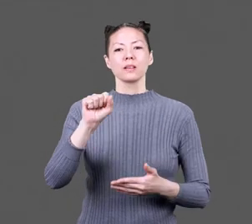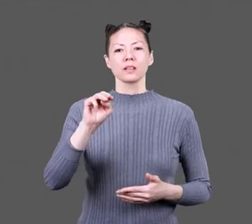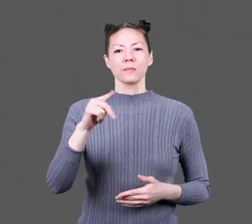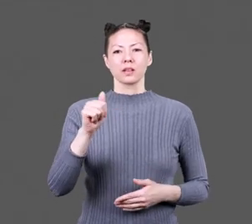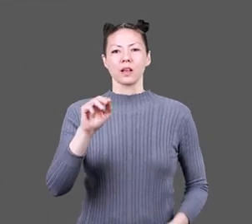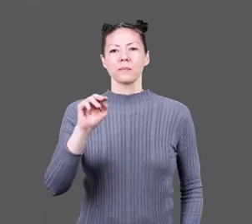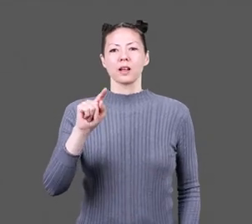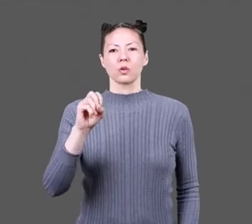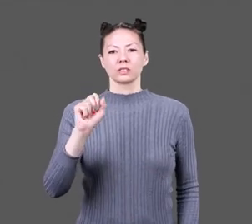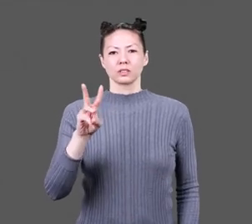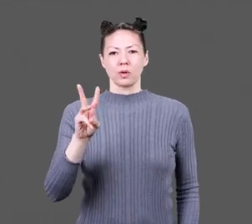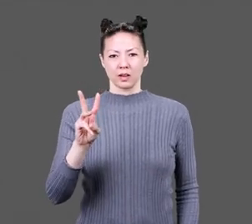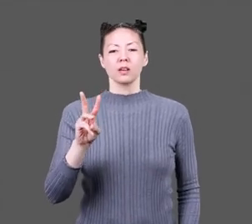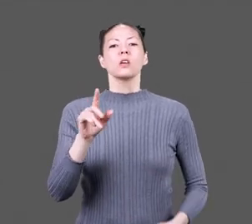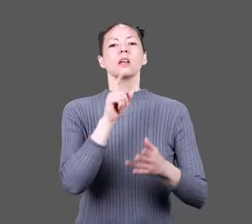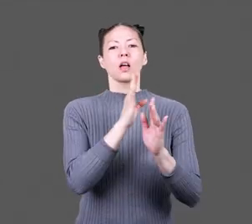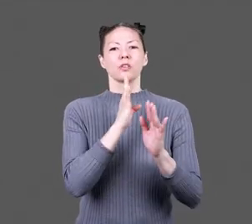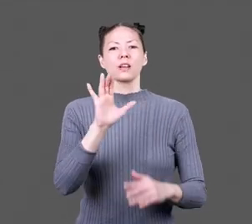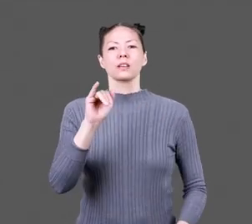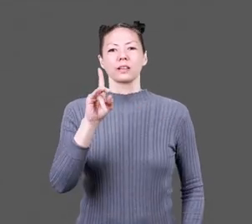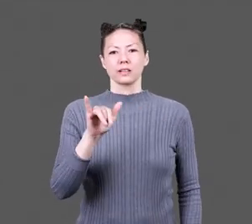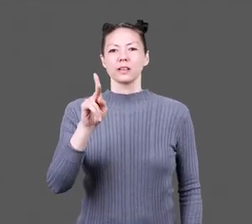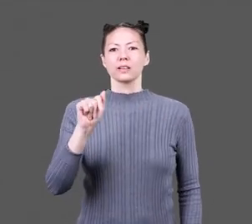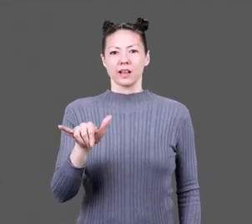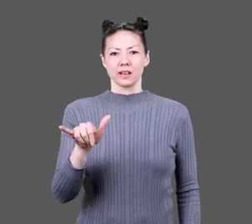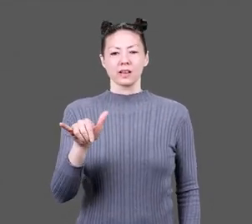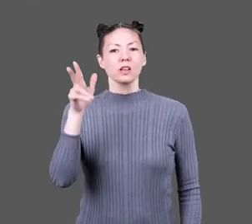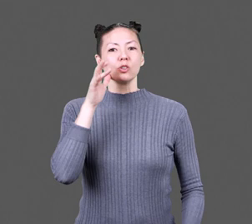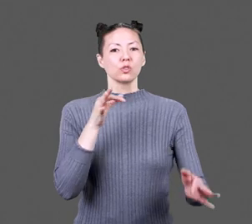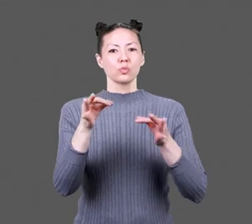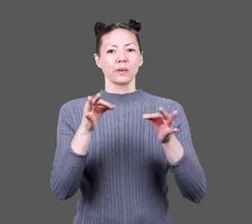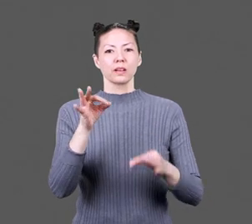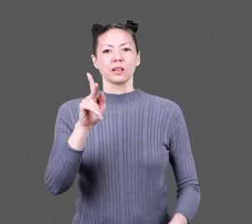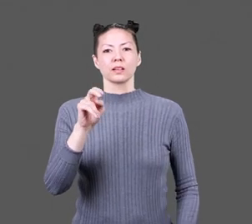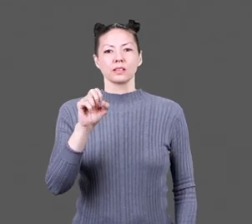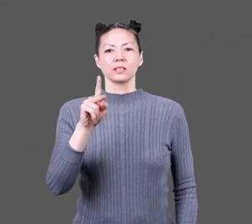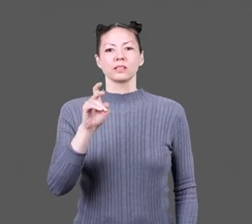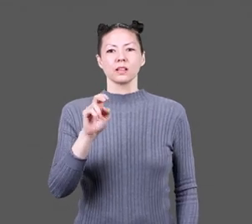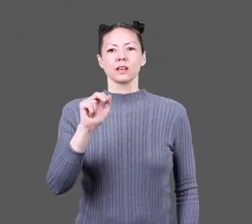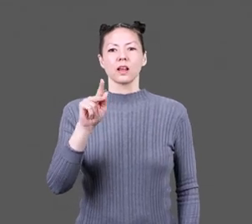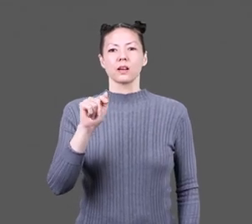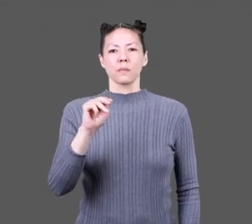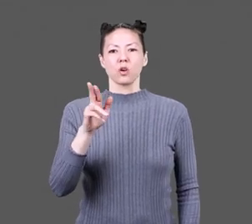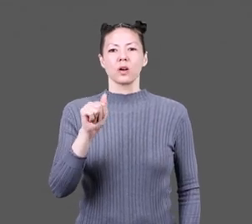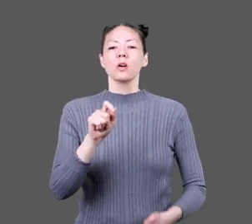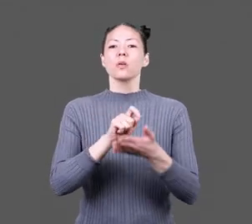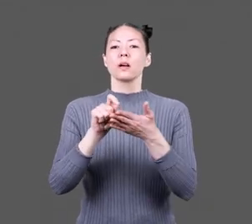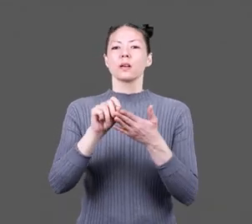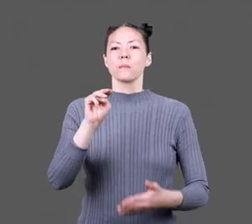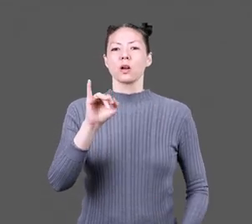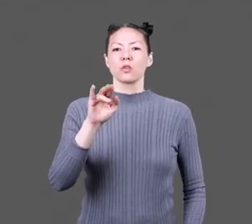Written by Samantha Matsukawa. Narrated by Cindy Kay. Audio description narrated by Kensuke Nakamura.